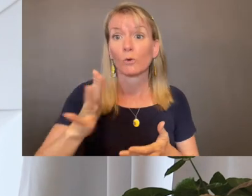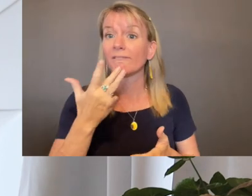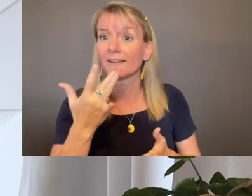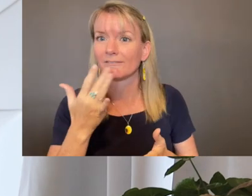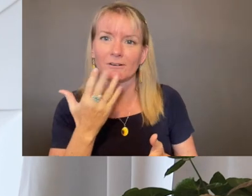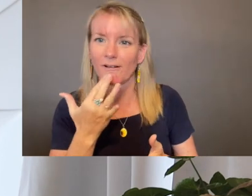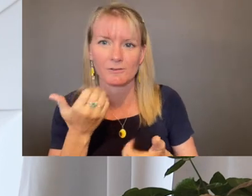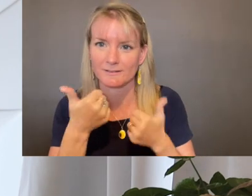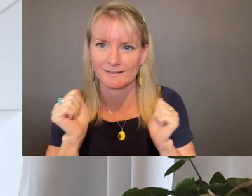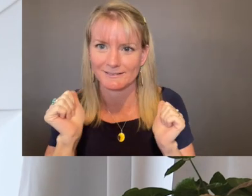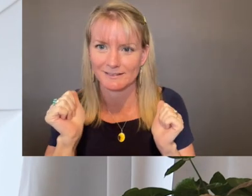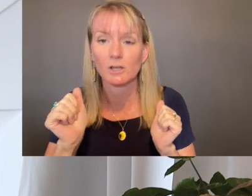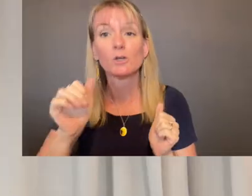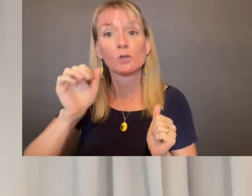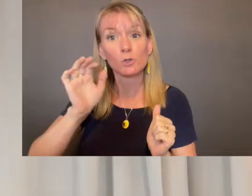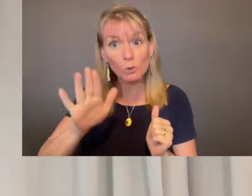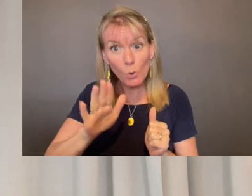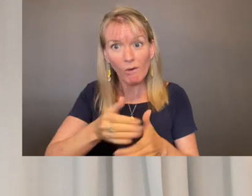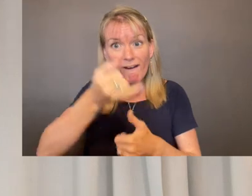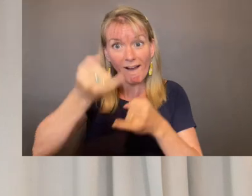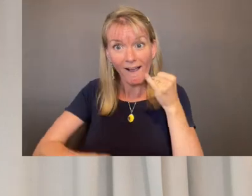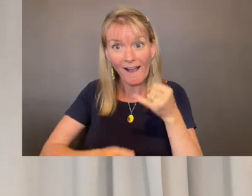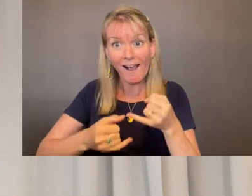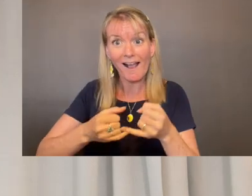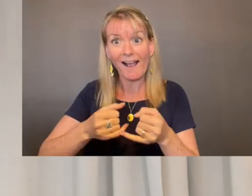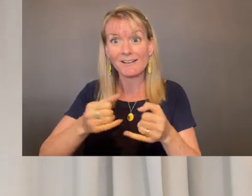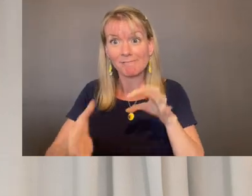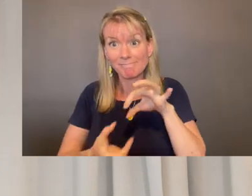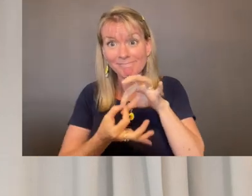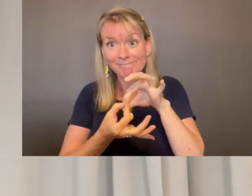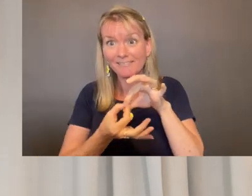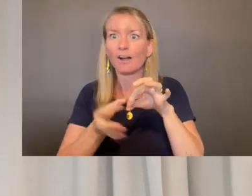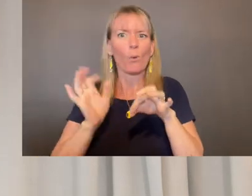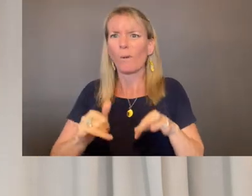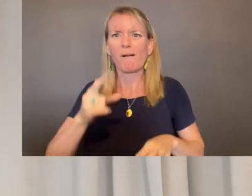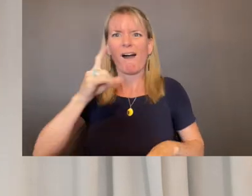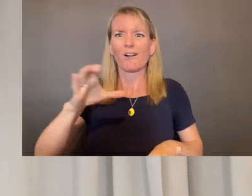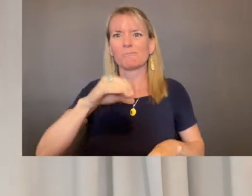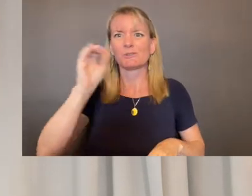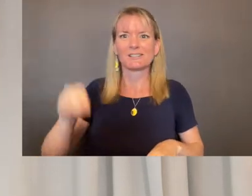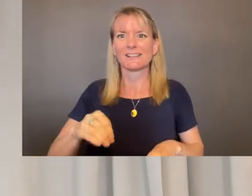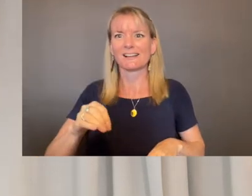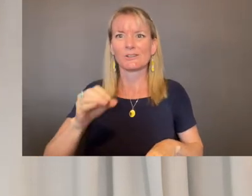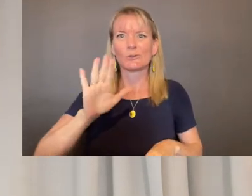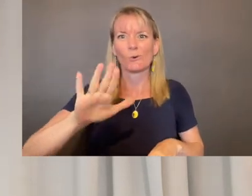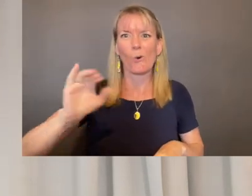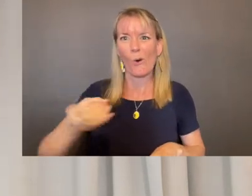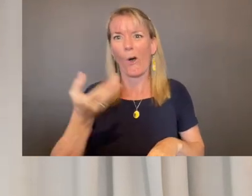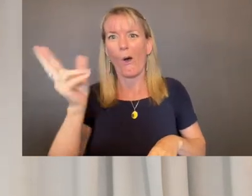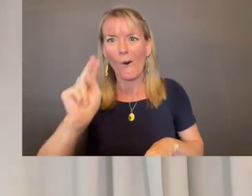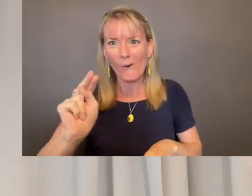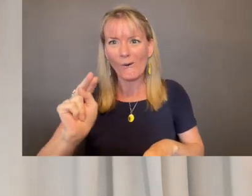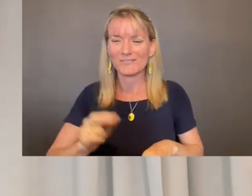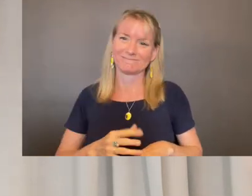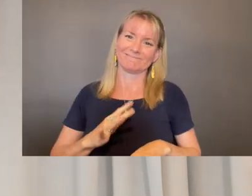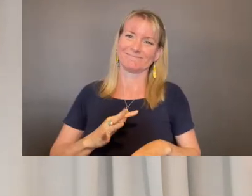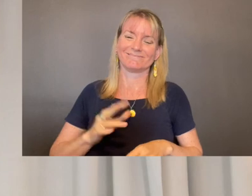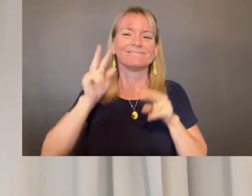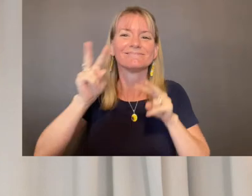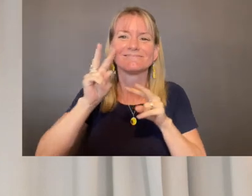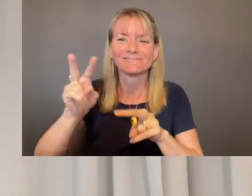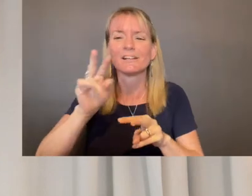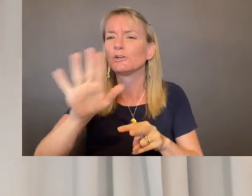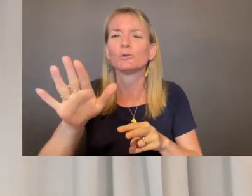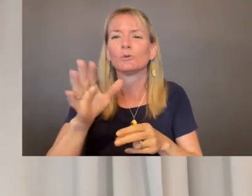use or your own favorite colors so that your watercolor accessories will be completely one of a kind. I'm so